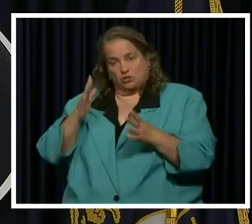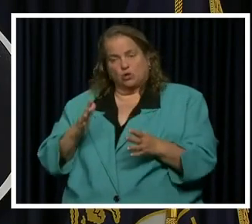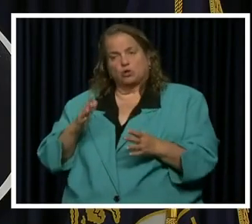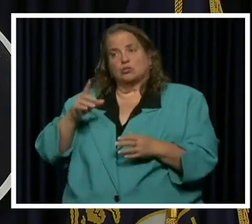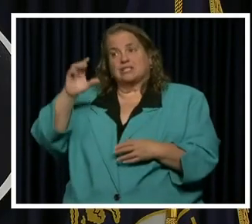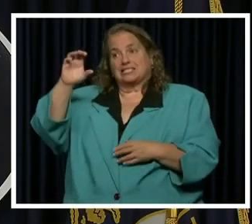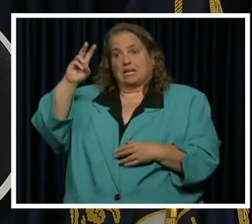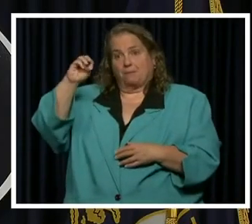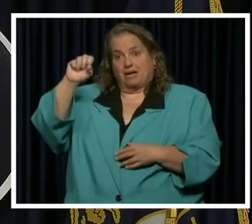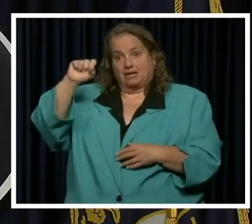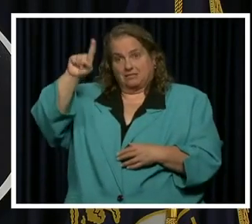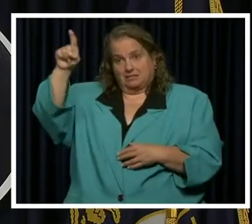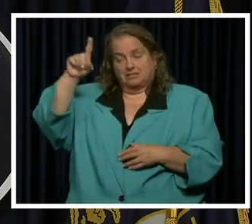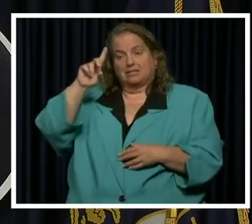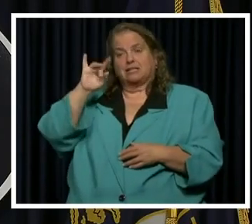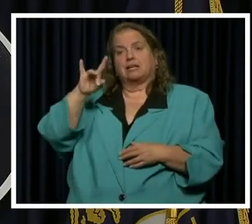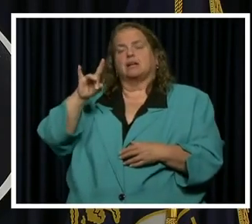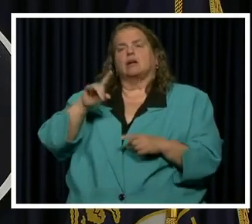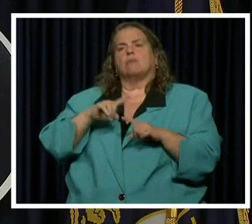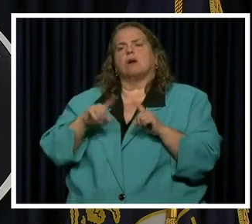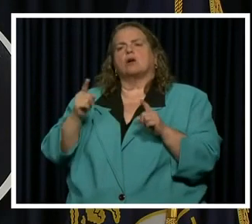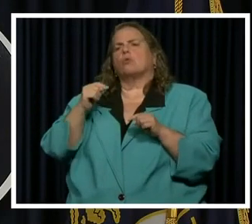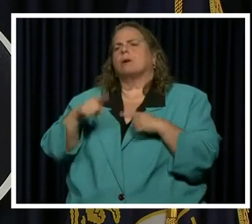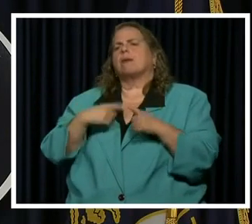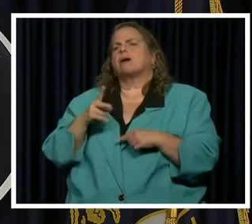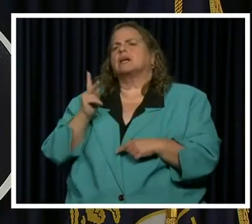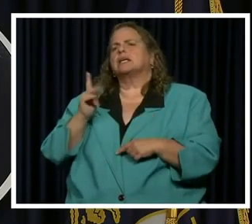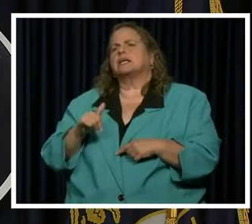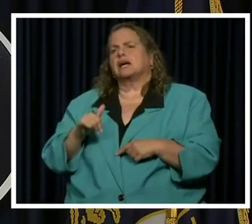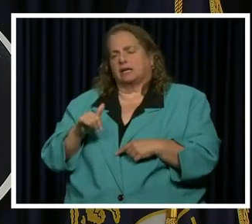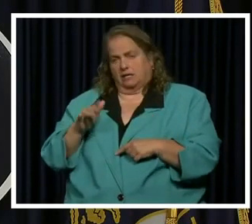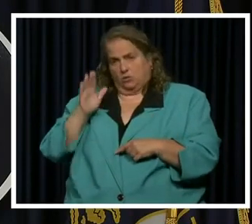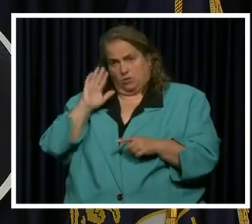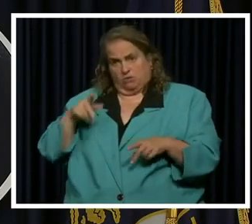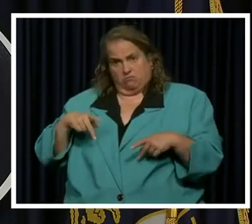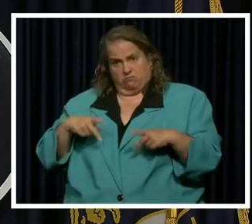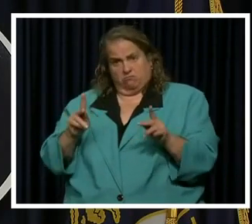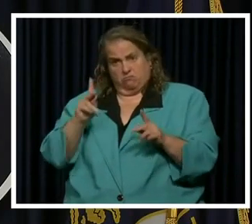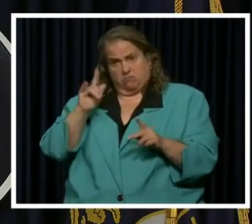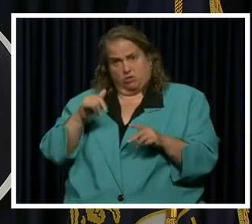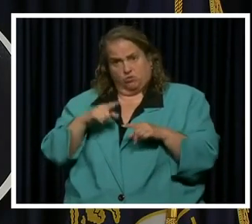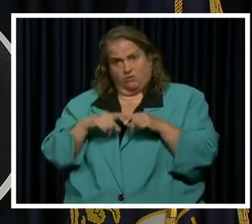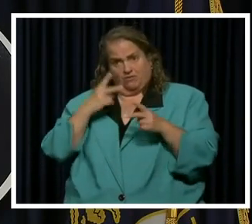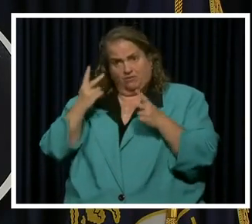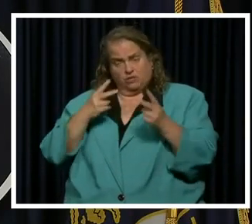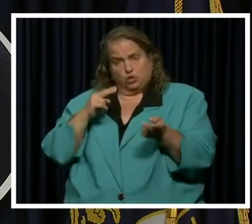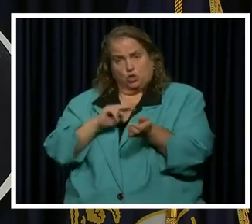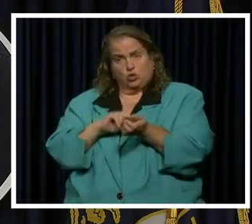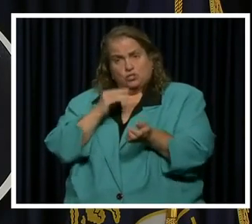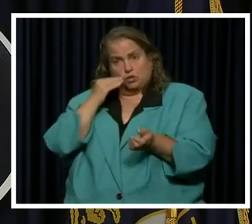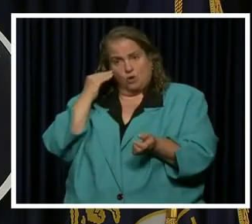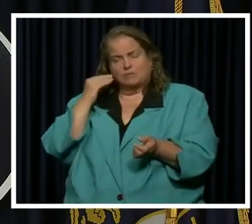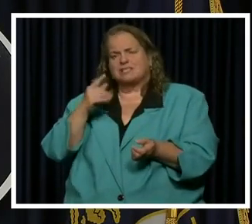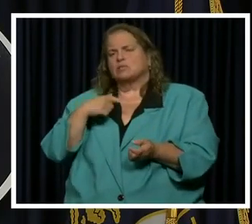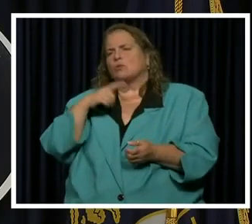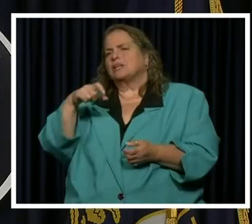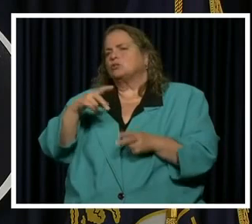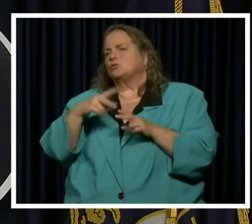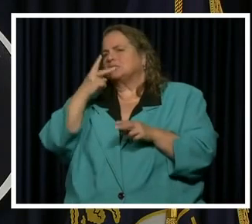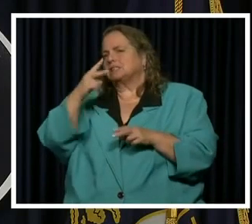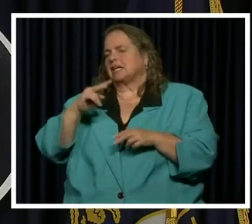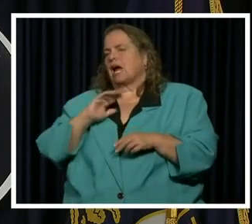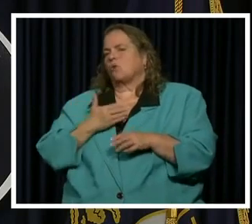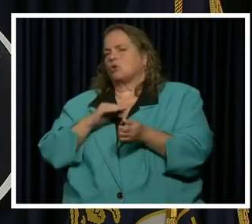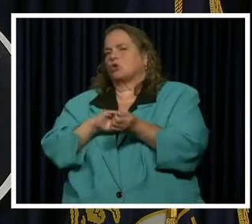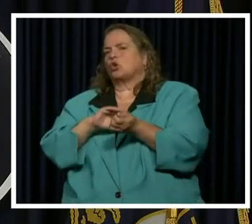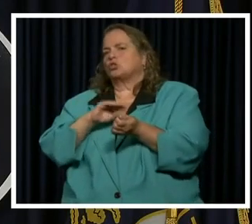the questions on CMS putting out guidelines on allowing visitors back in. We need to see a stabilization,